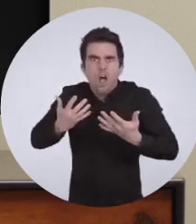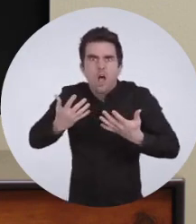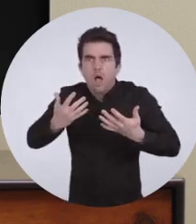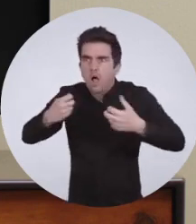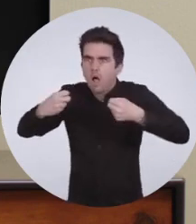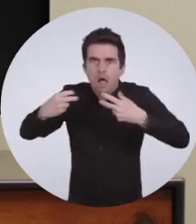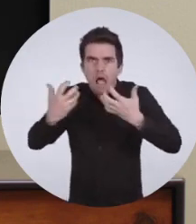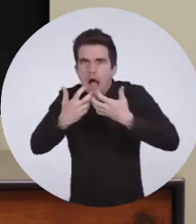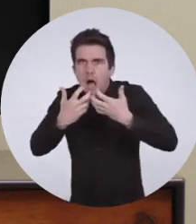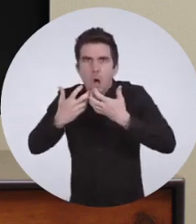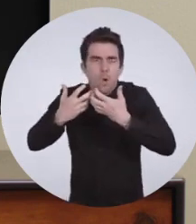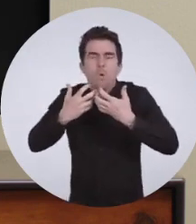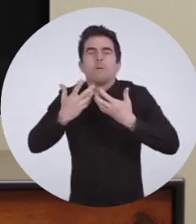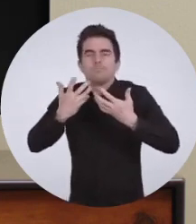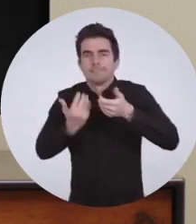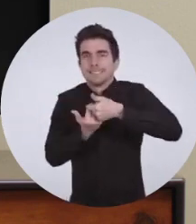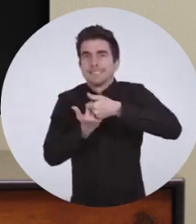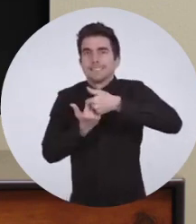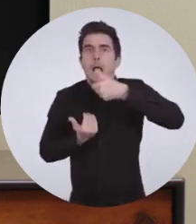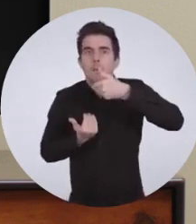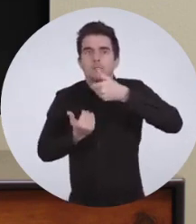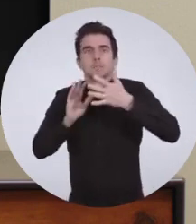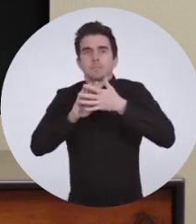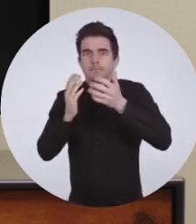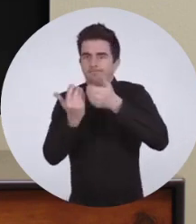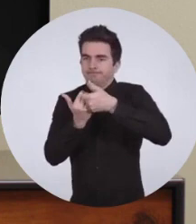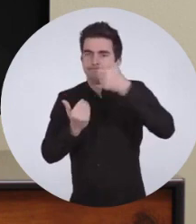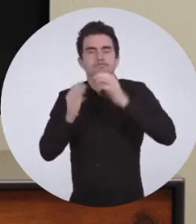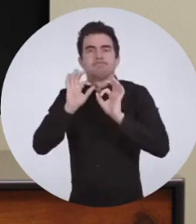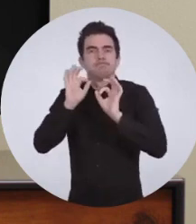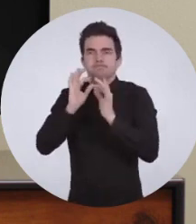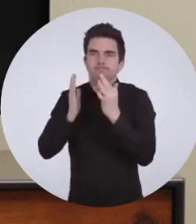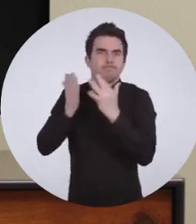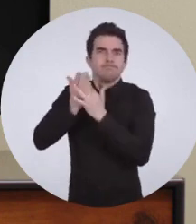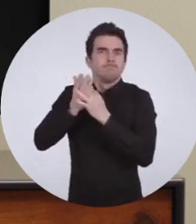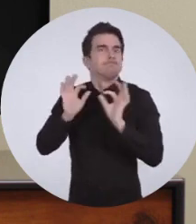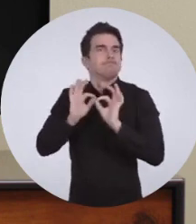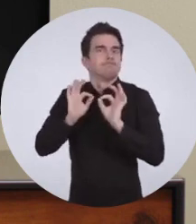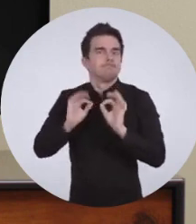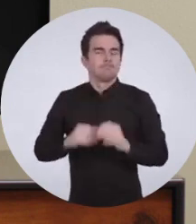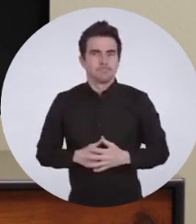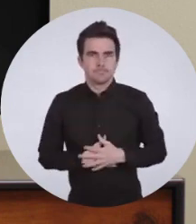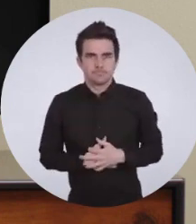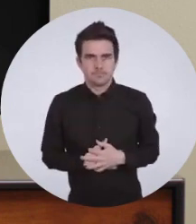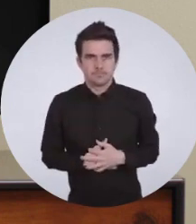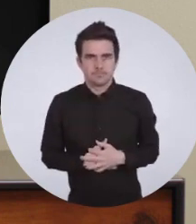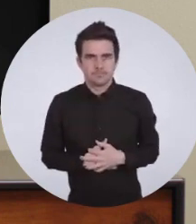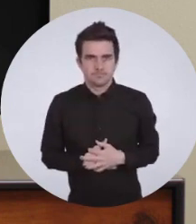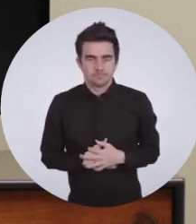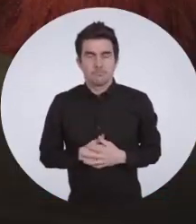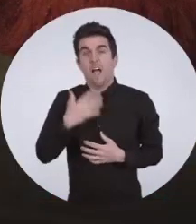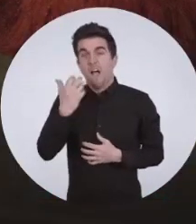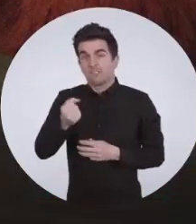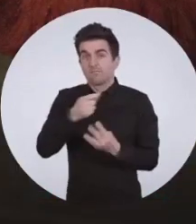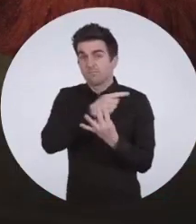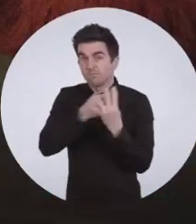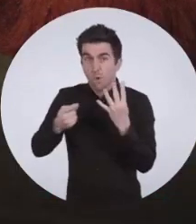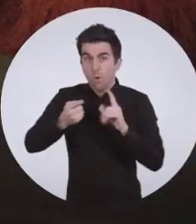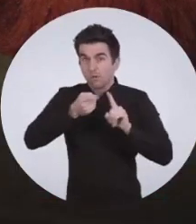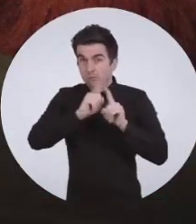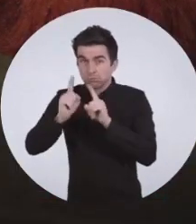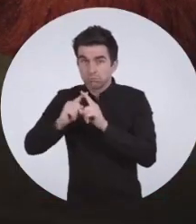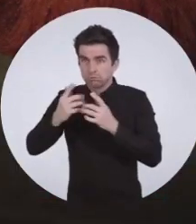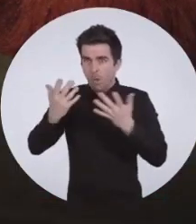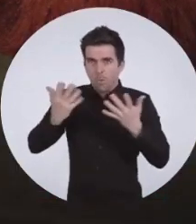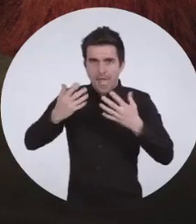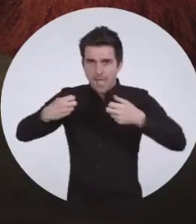With Separate Closed Caption, captions are moved out of the way so each scene can take center stage. There are four different